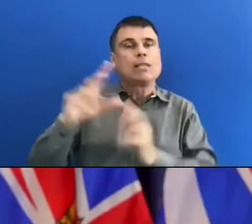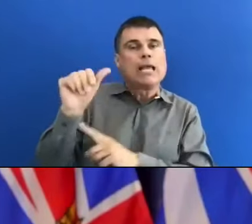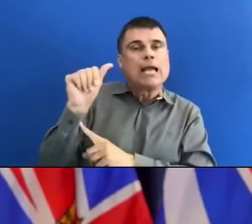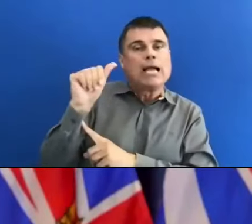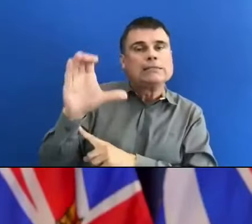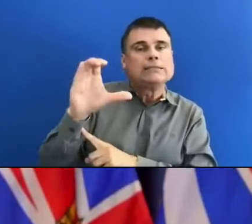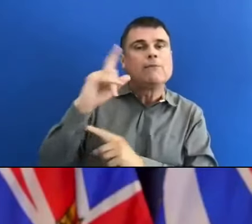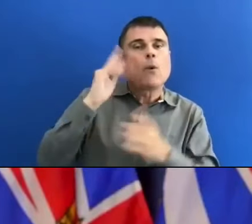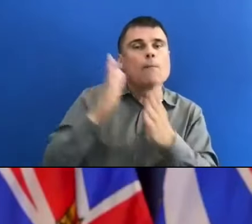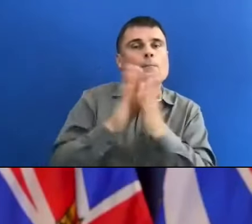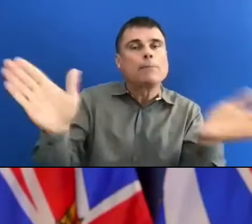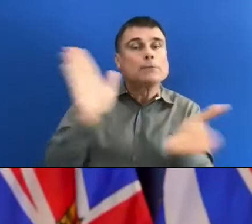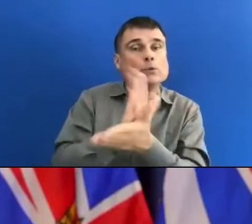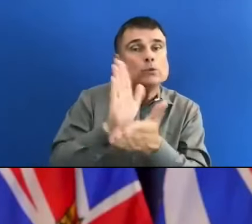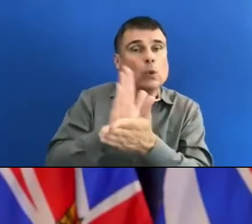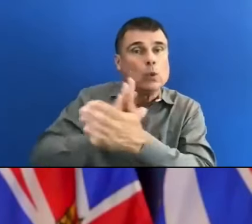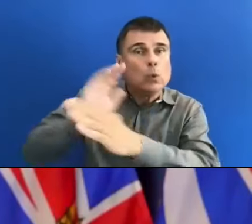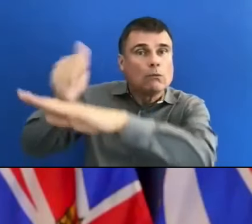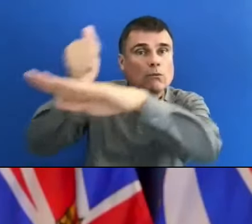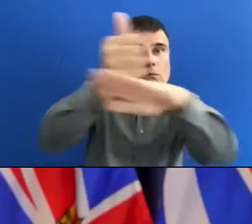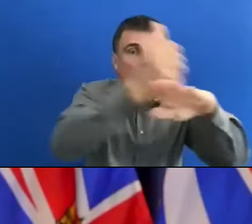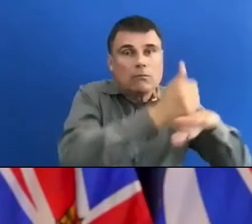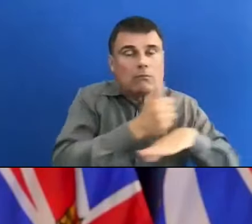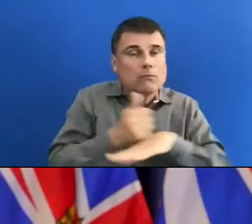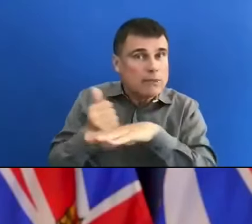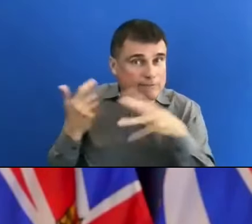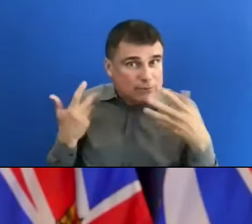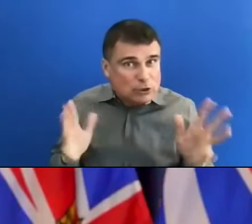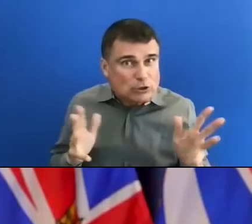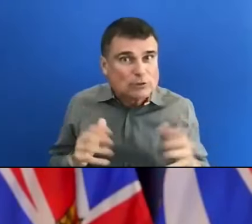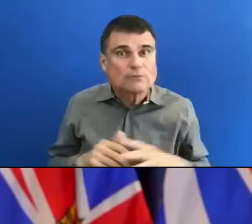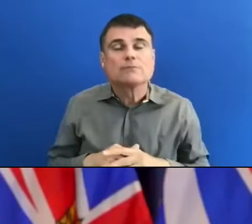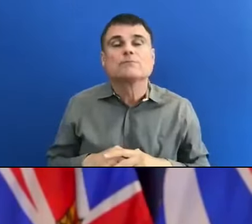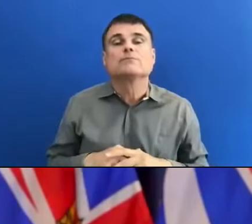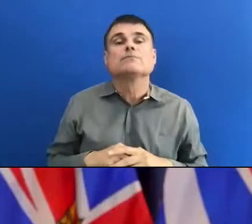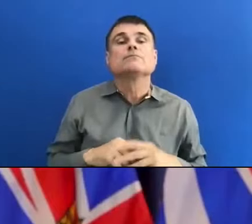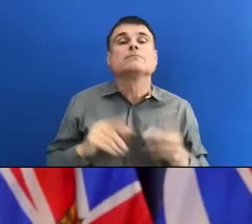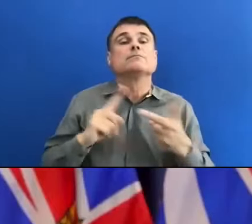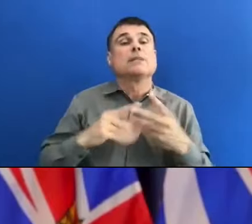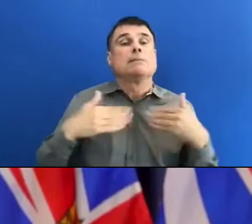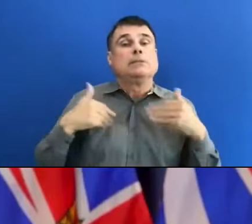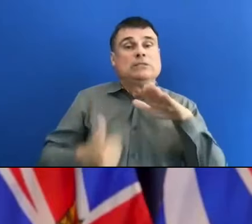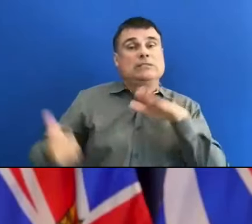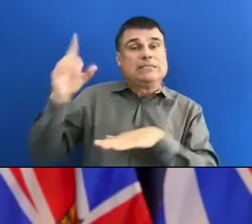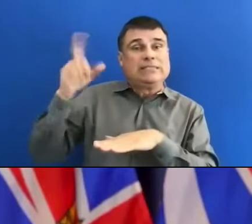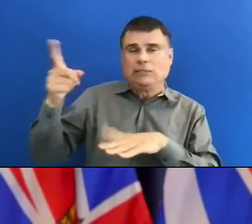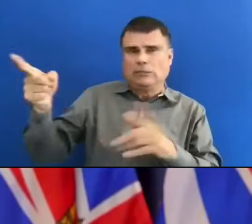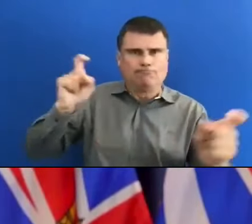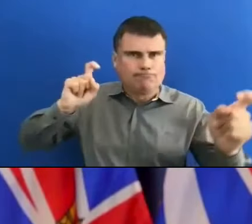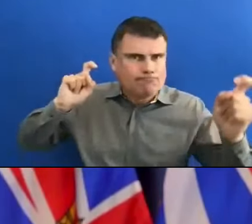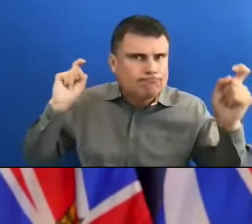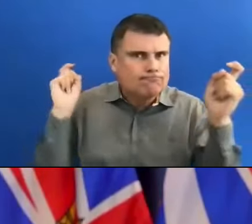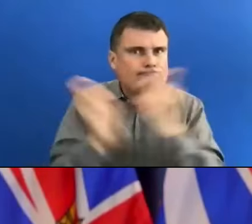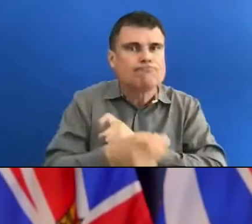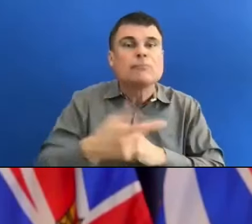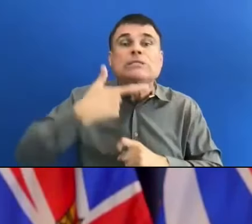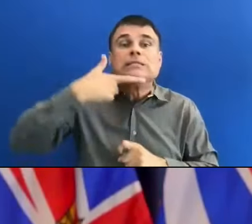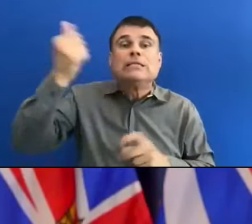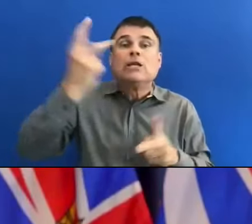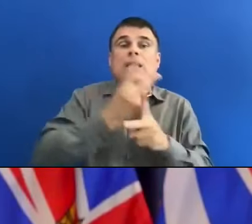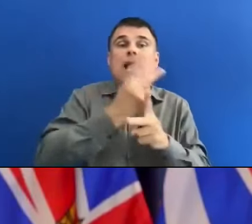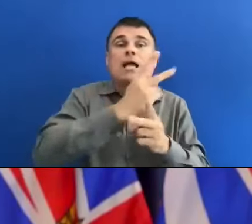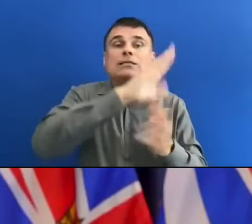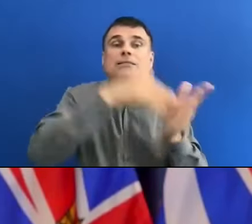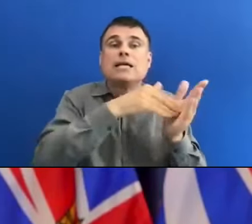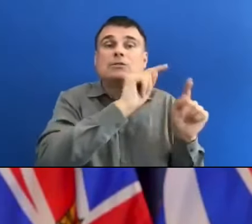Minister Dix is re-creating our long-term care capacity across the province which will involve new